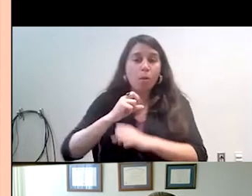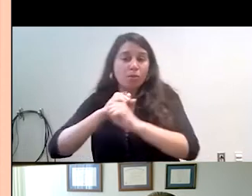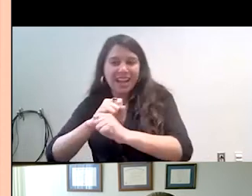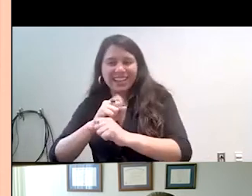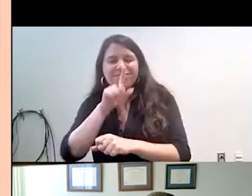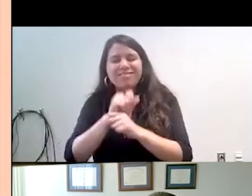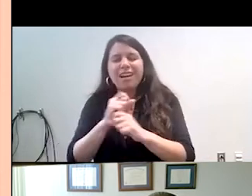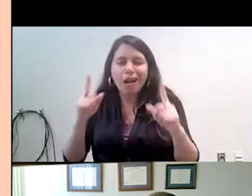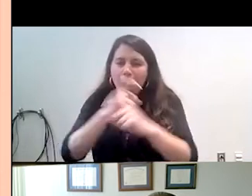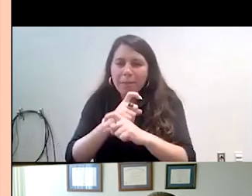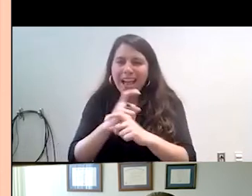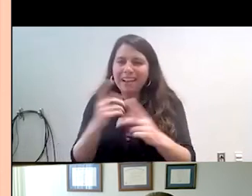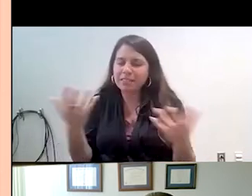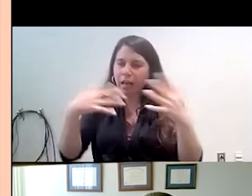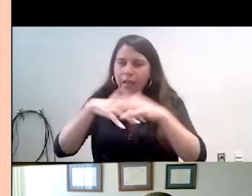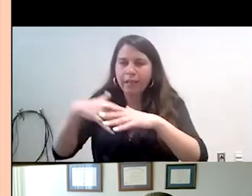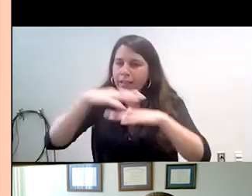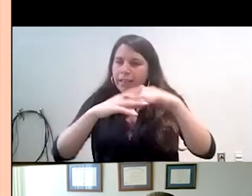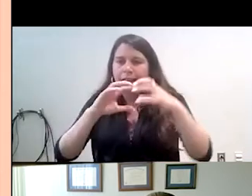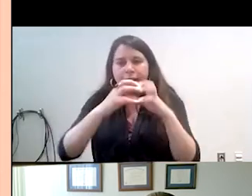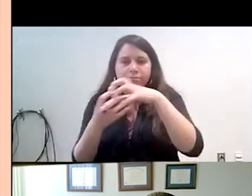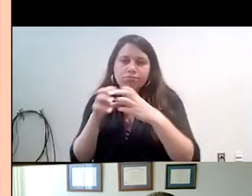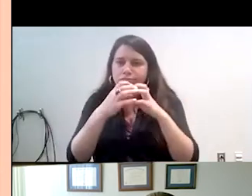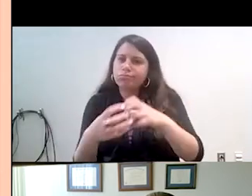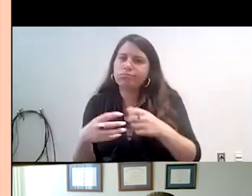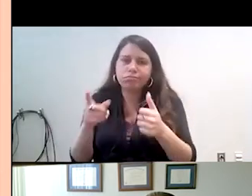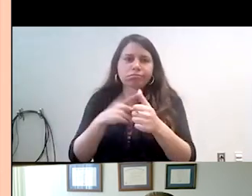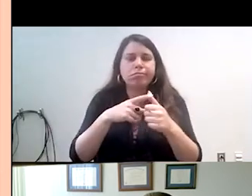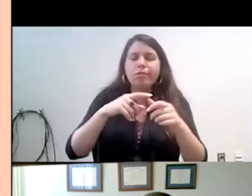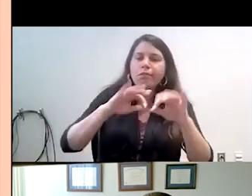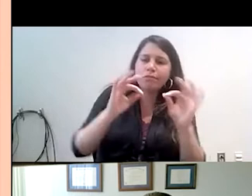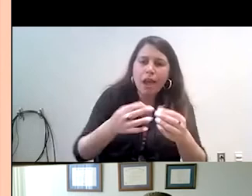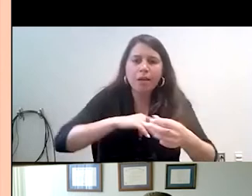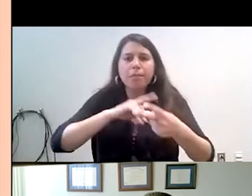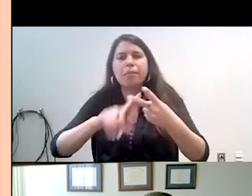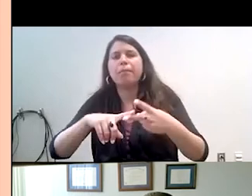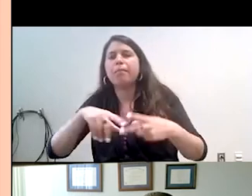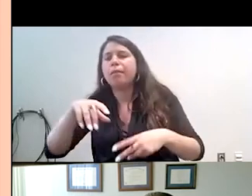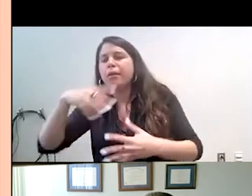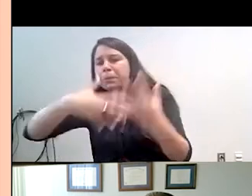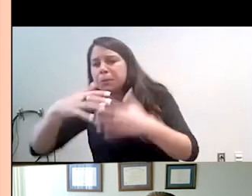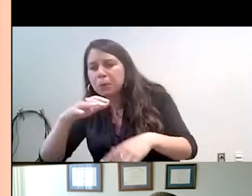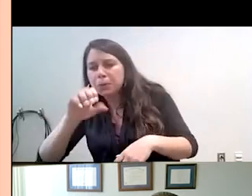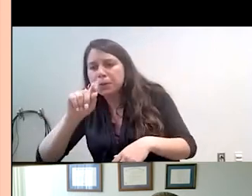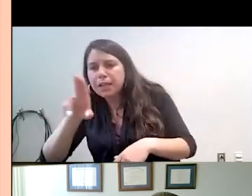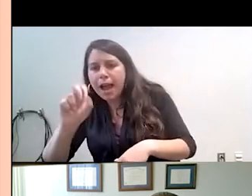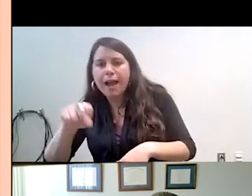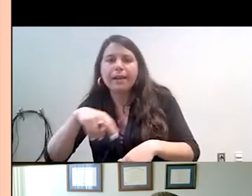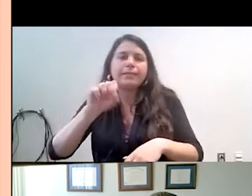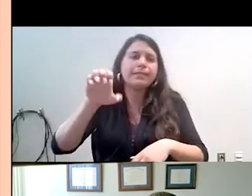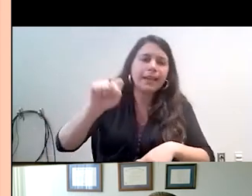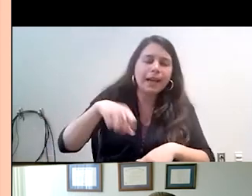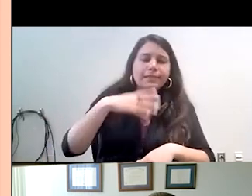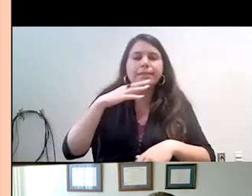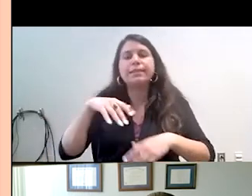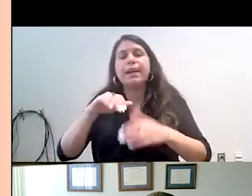combination of family, contextual, and social status factors associated with nativity and age of arrival in the U.S. that can protect or put older Latinos